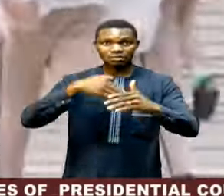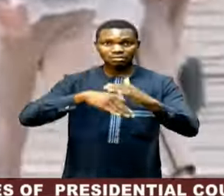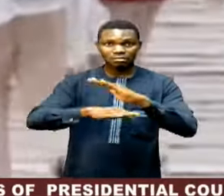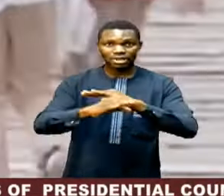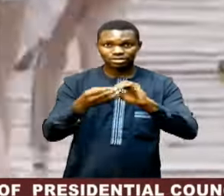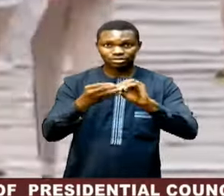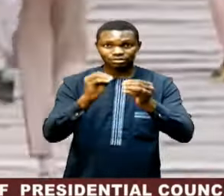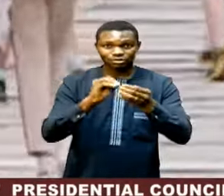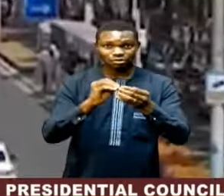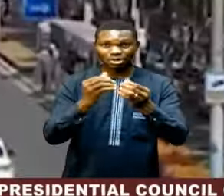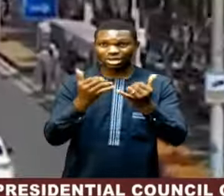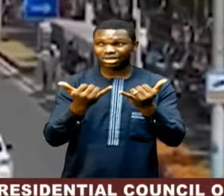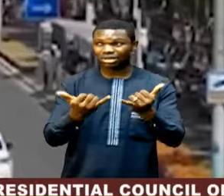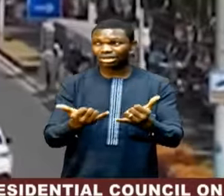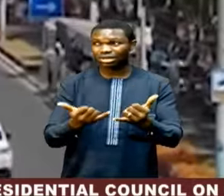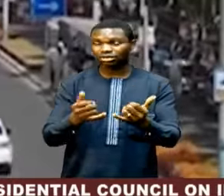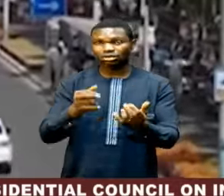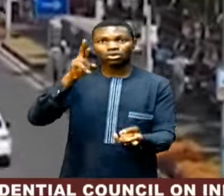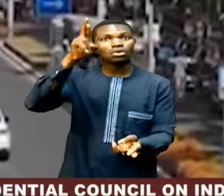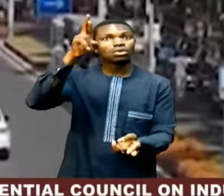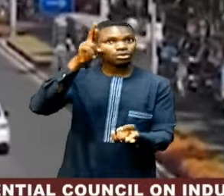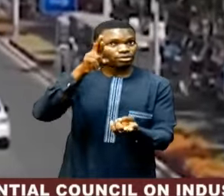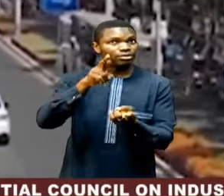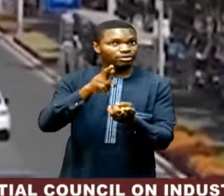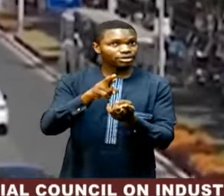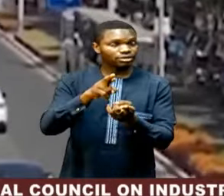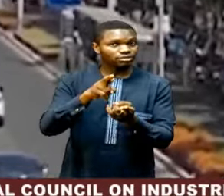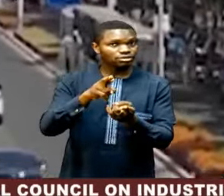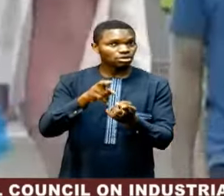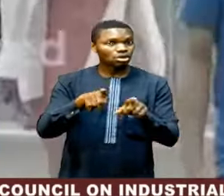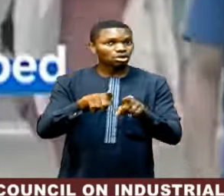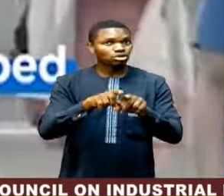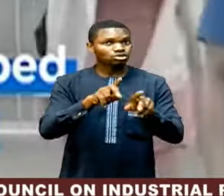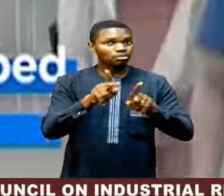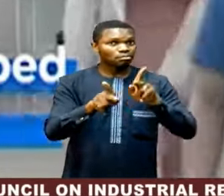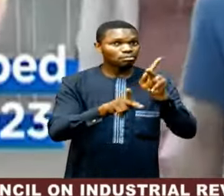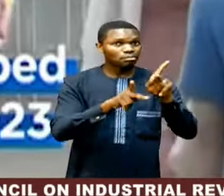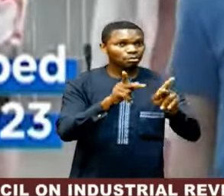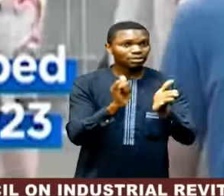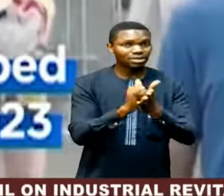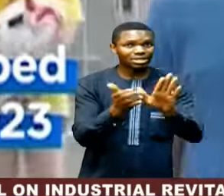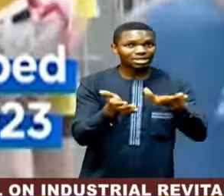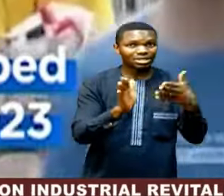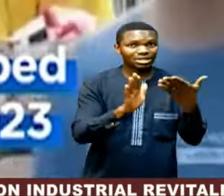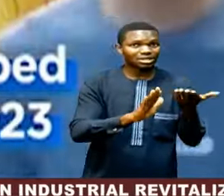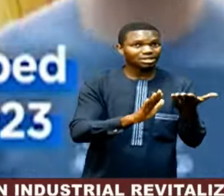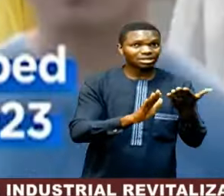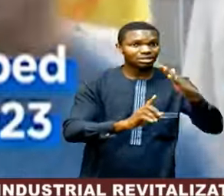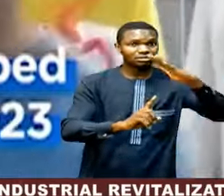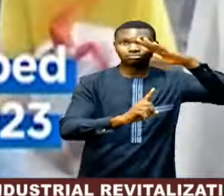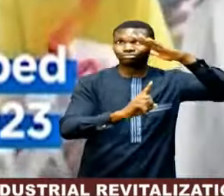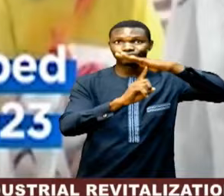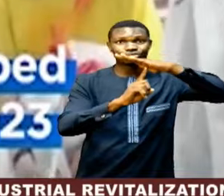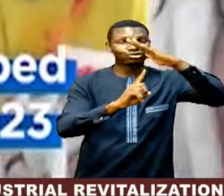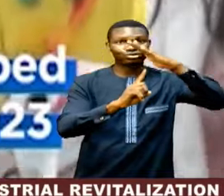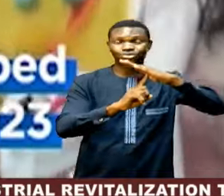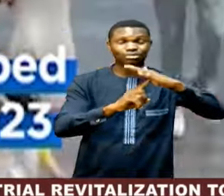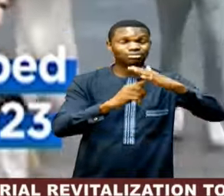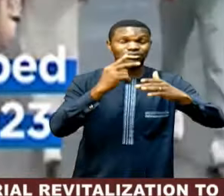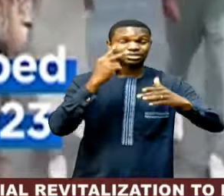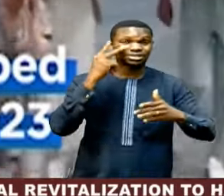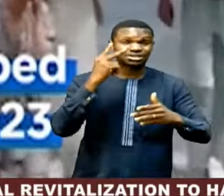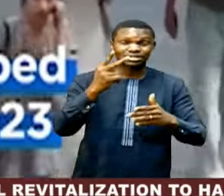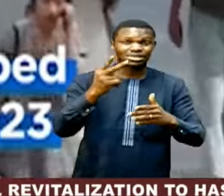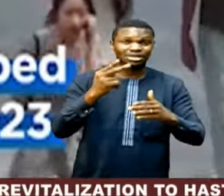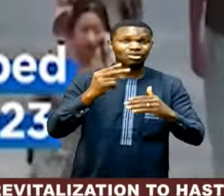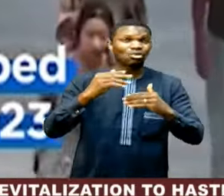population hit a new low, while the death rate hit a peak not seen in more than a half century, according